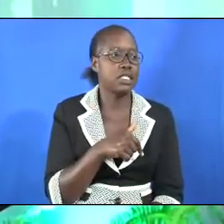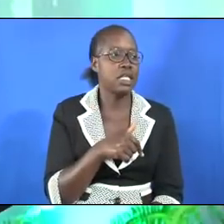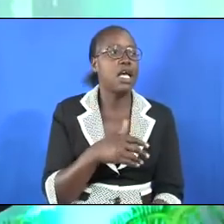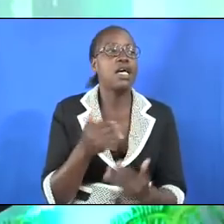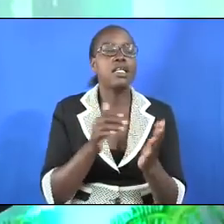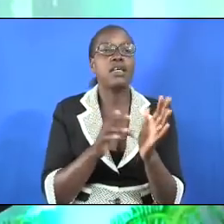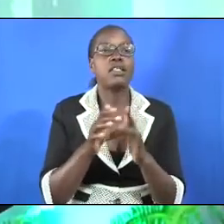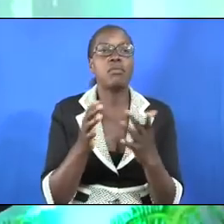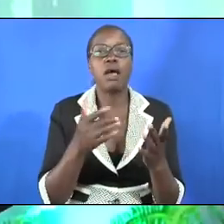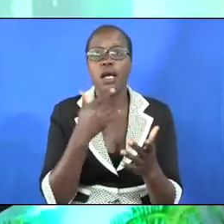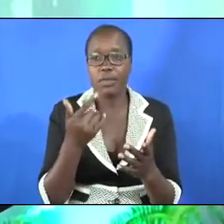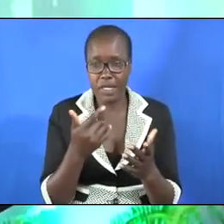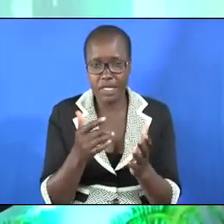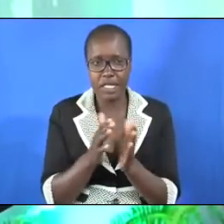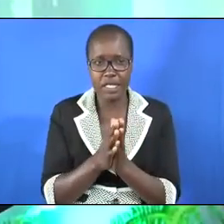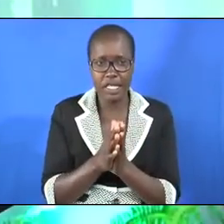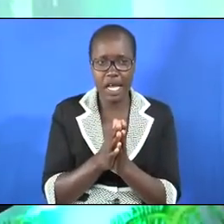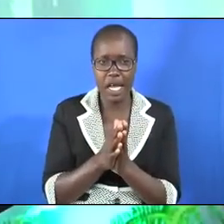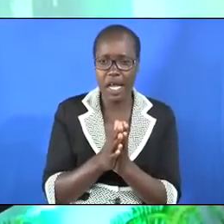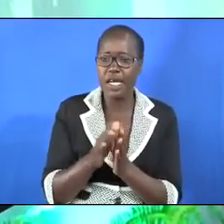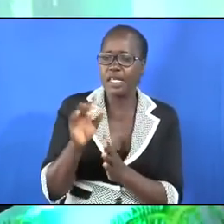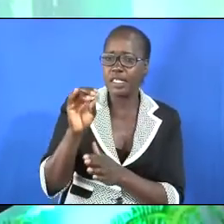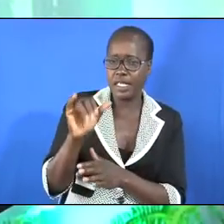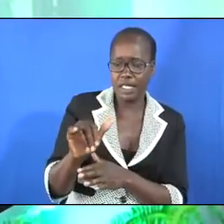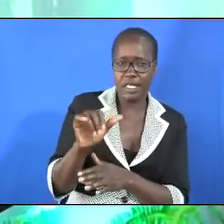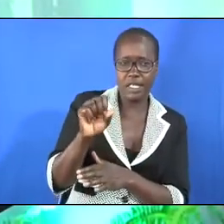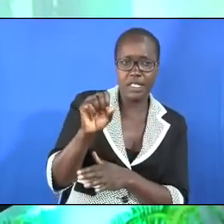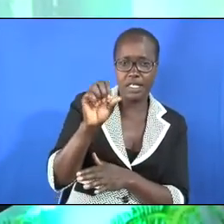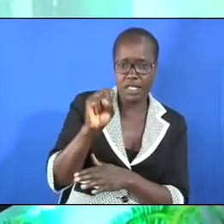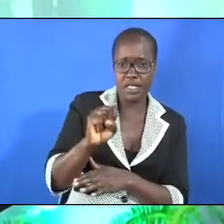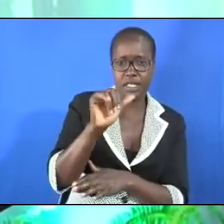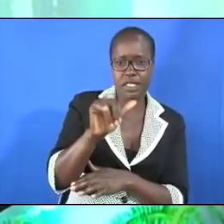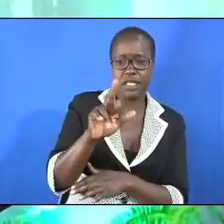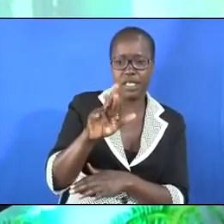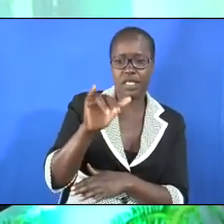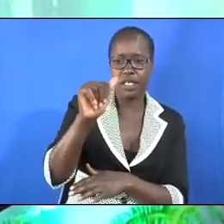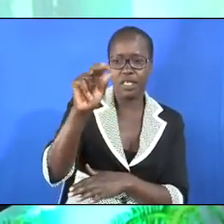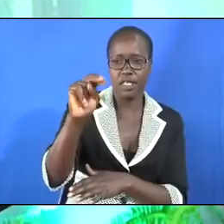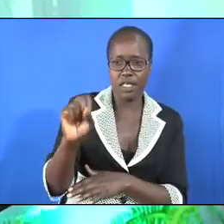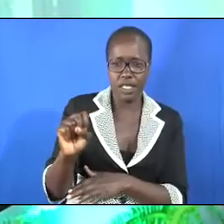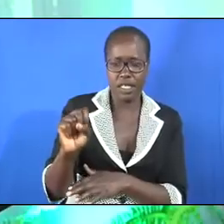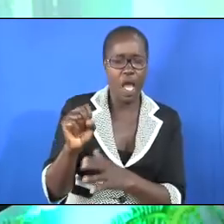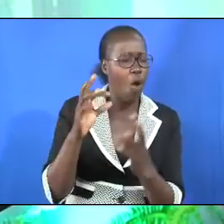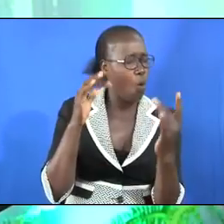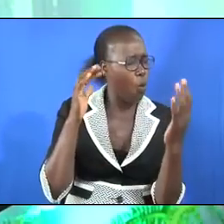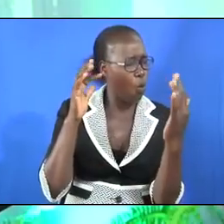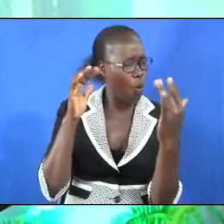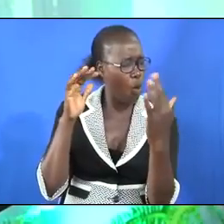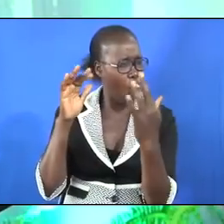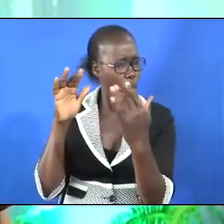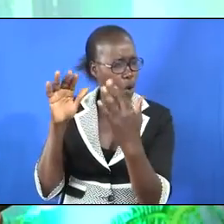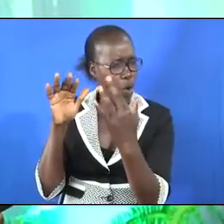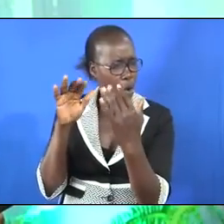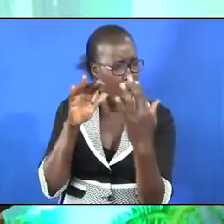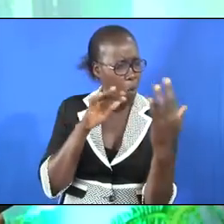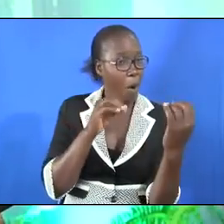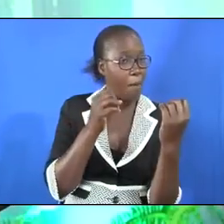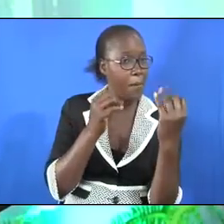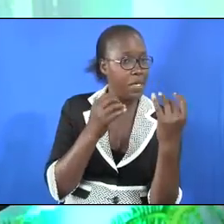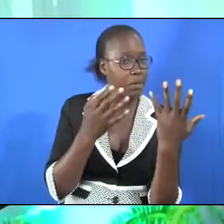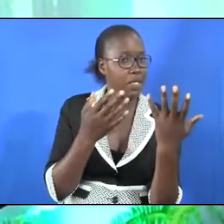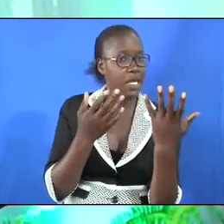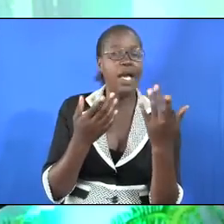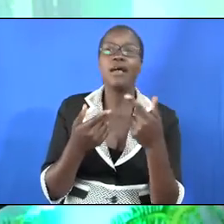Now the Bible says that the Syrians had gone out on raids and had brought back captive